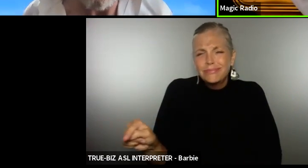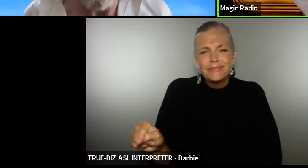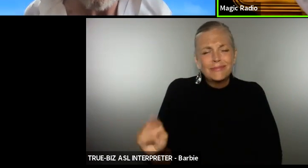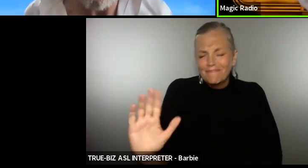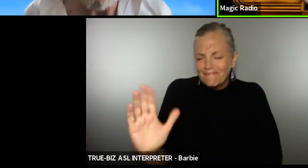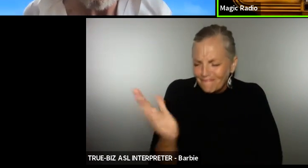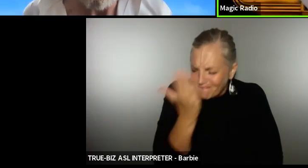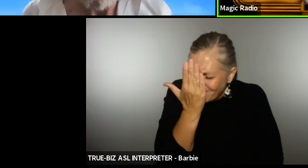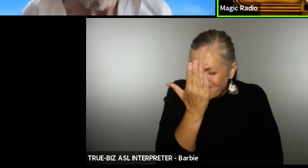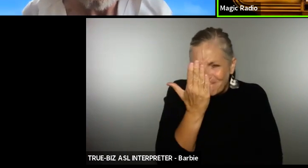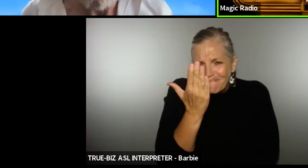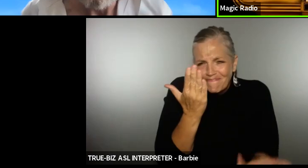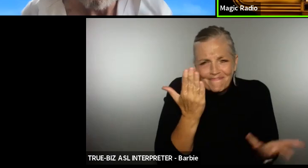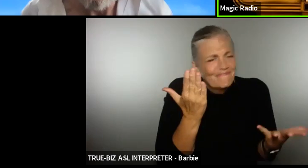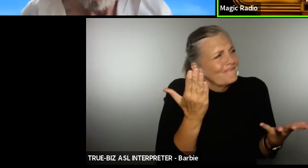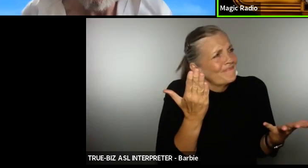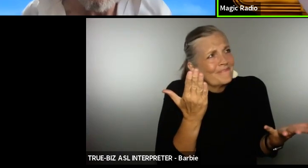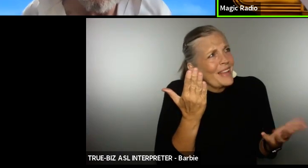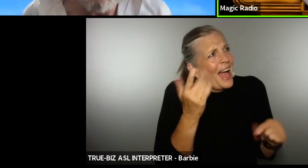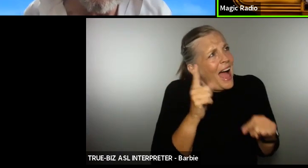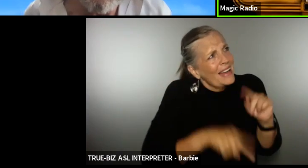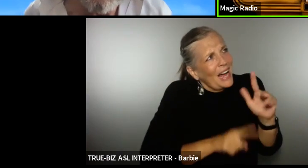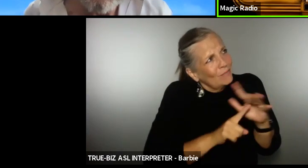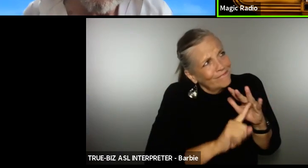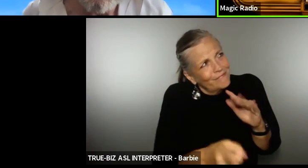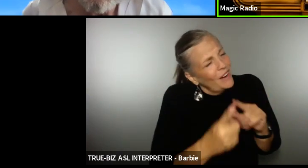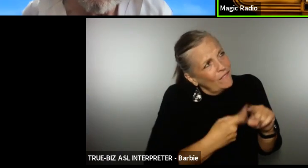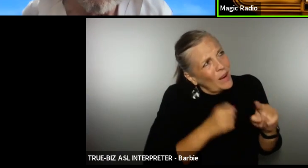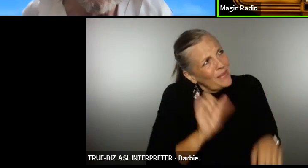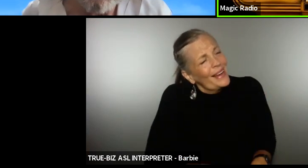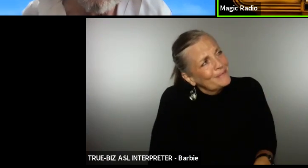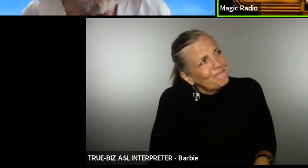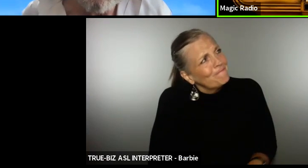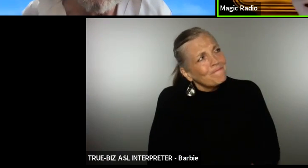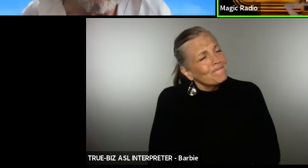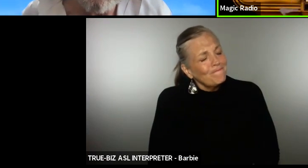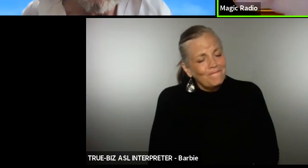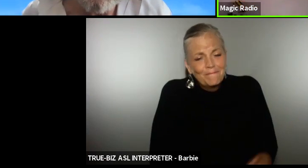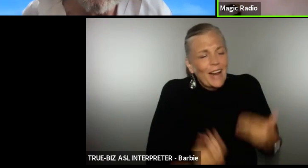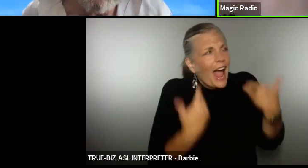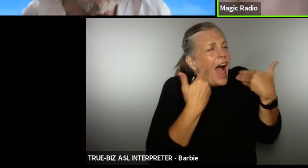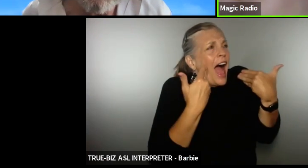face and I can't run from that I don't know